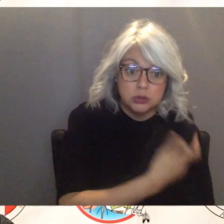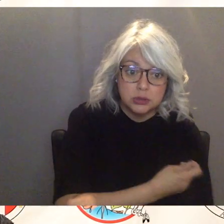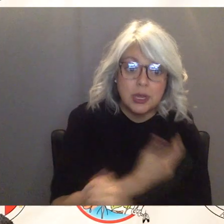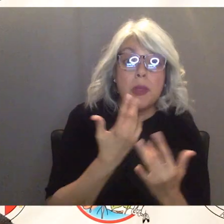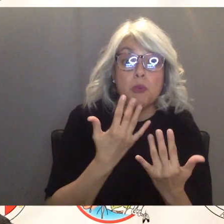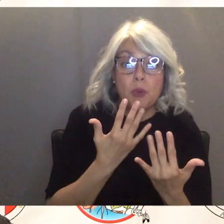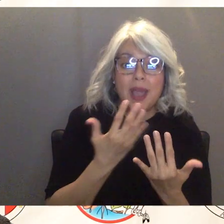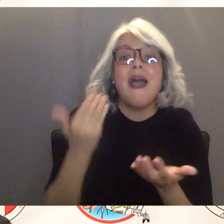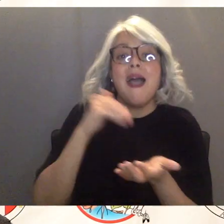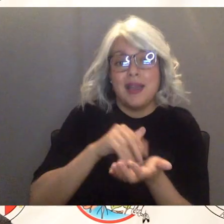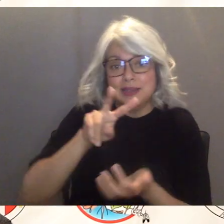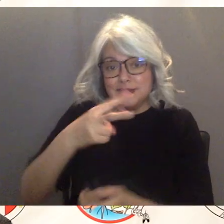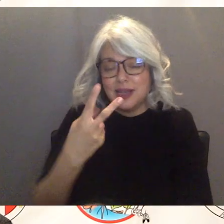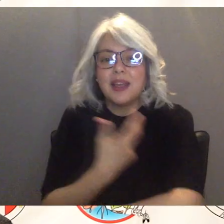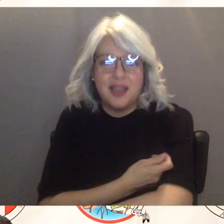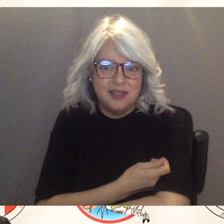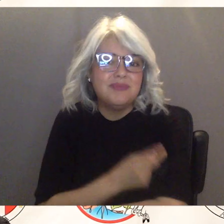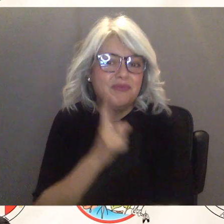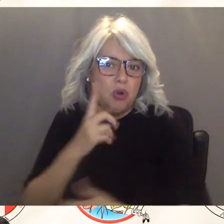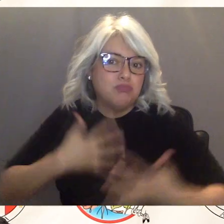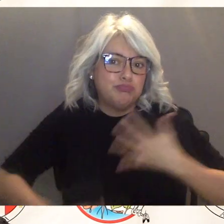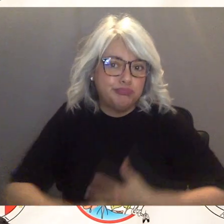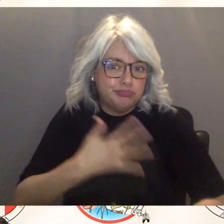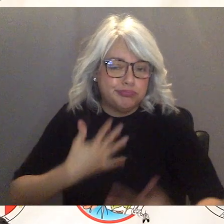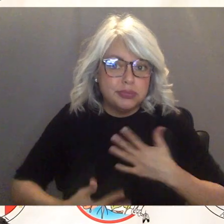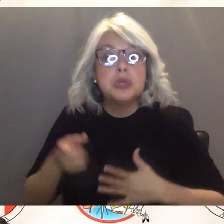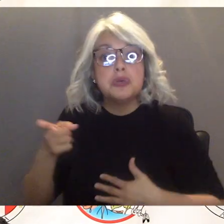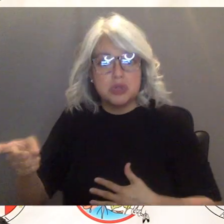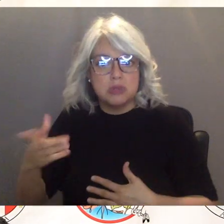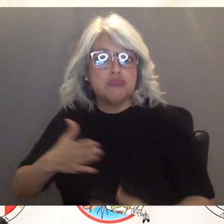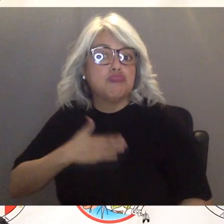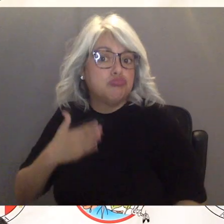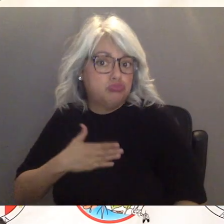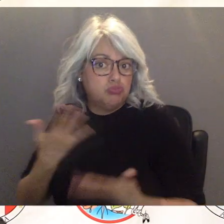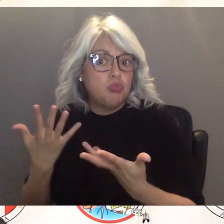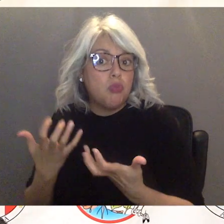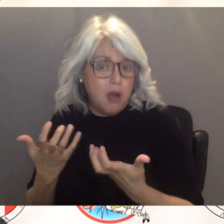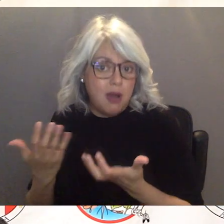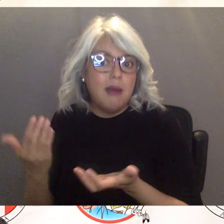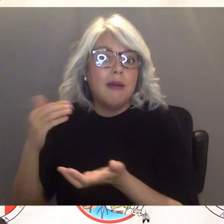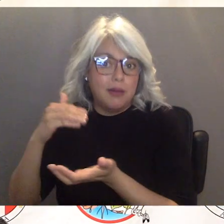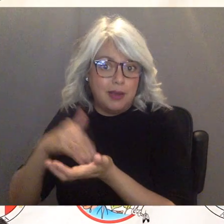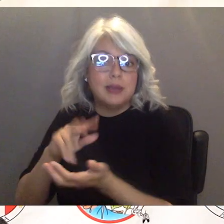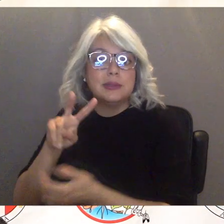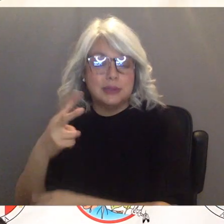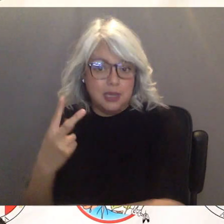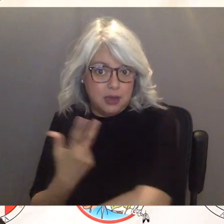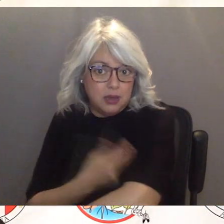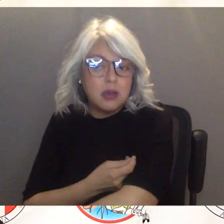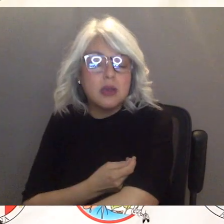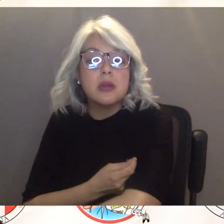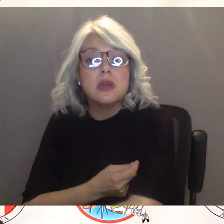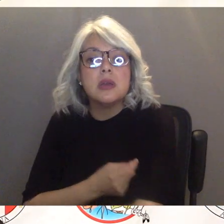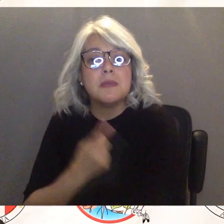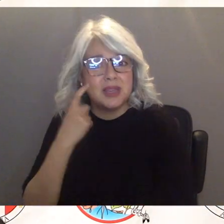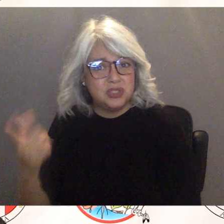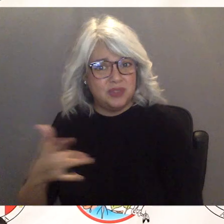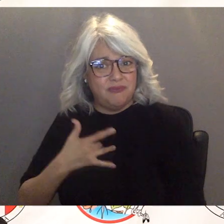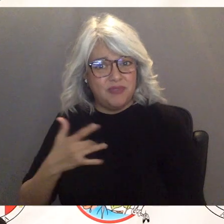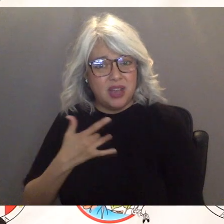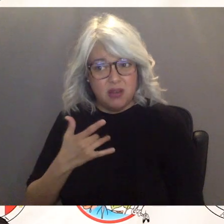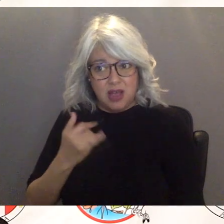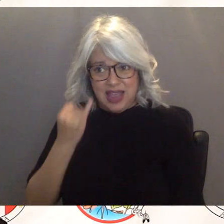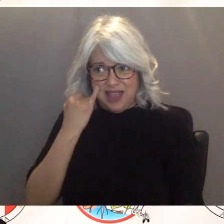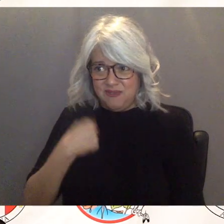the consequences of not taking the the second uh dose of the vaccine or could could be far worse than